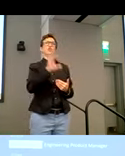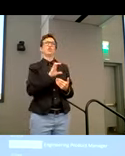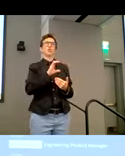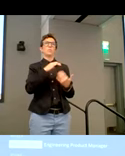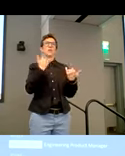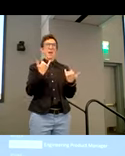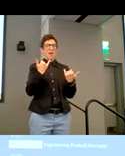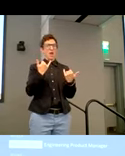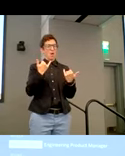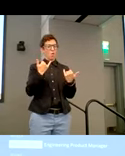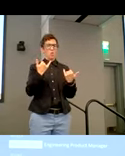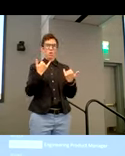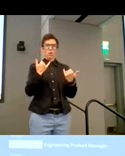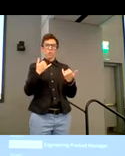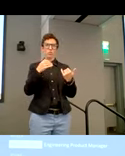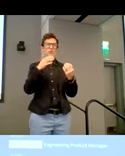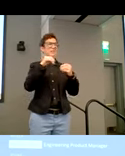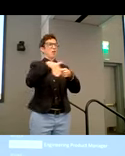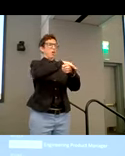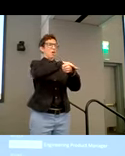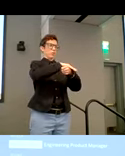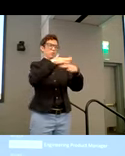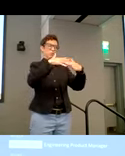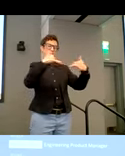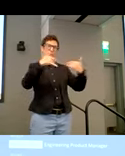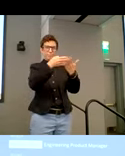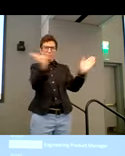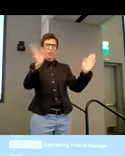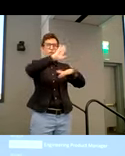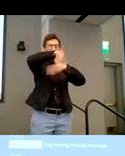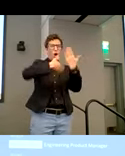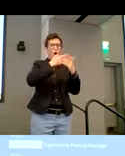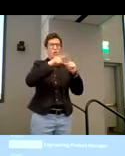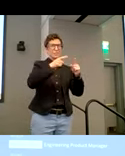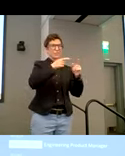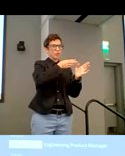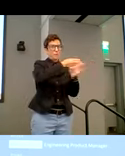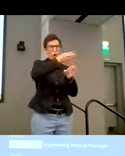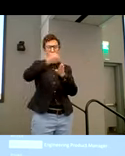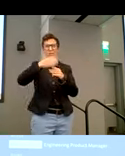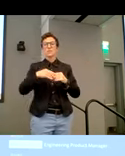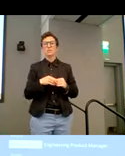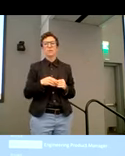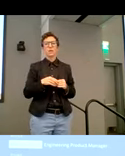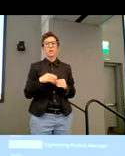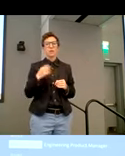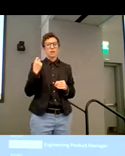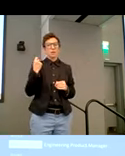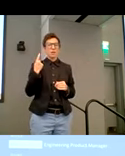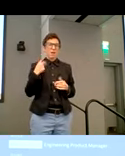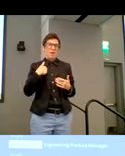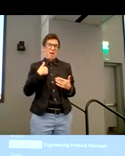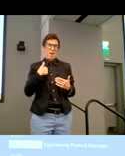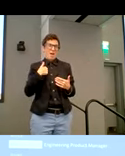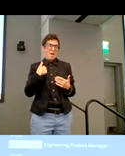in every part of the country with all of our markets. And I'm a result of that for